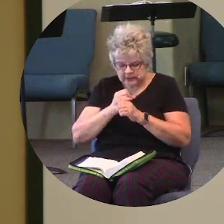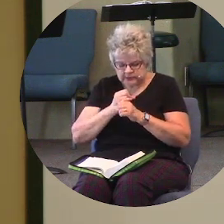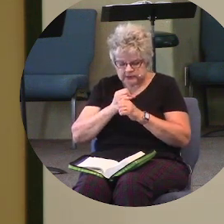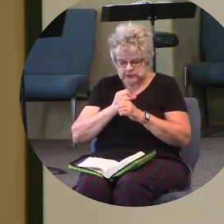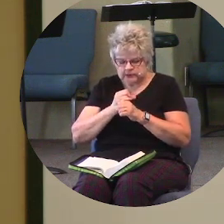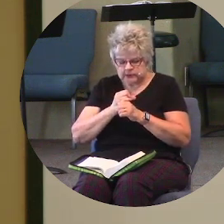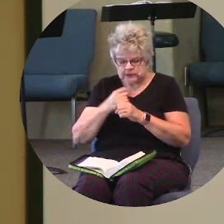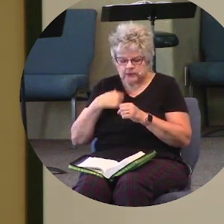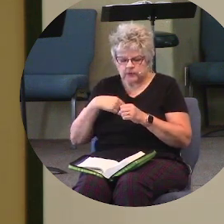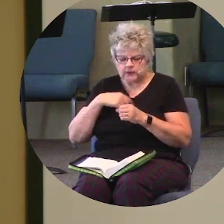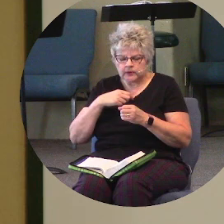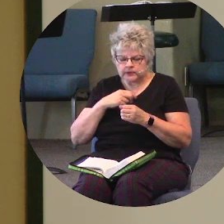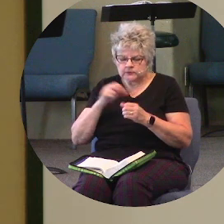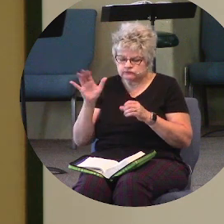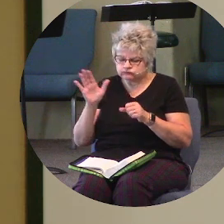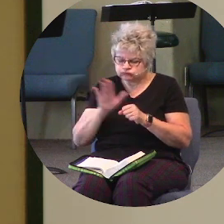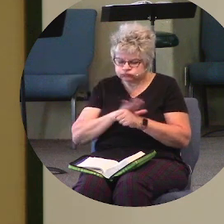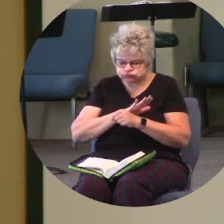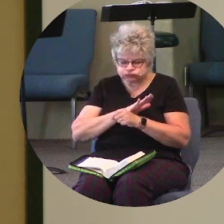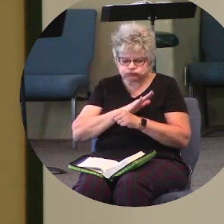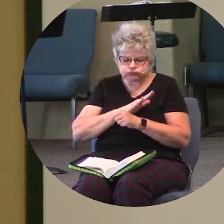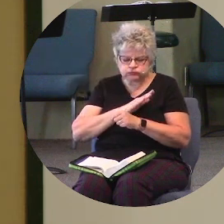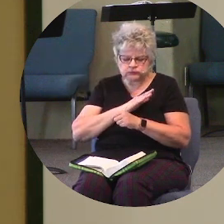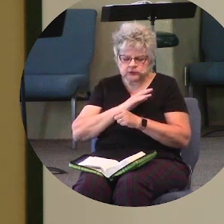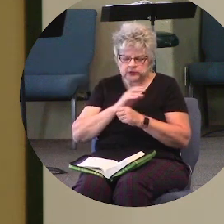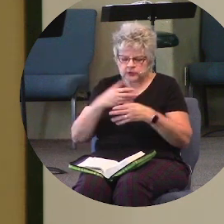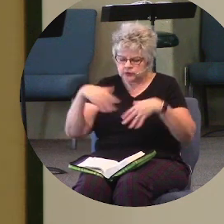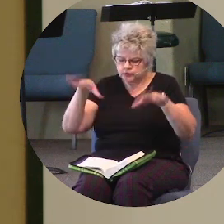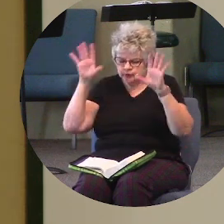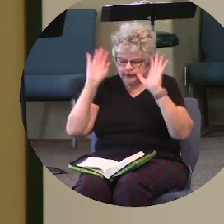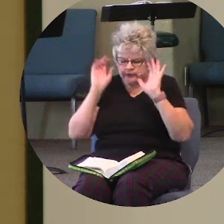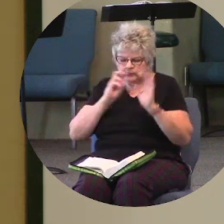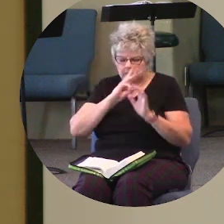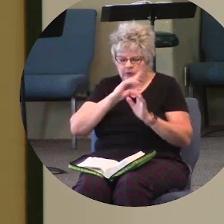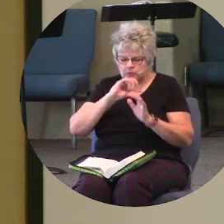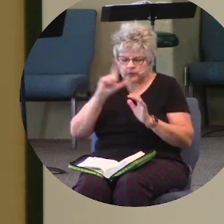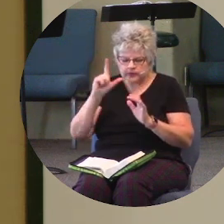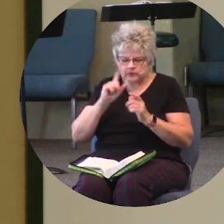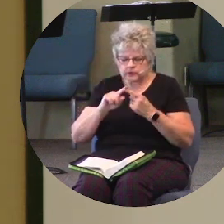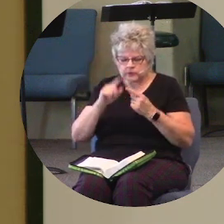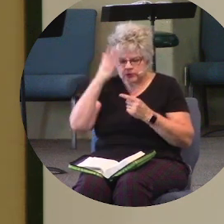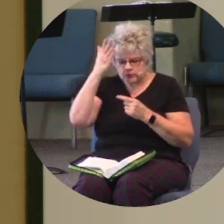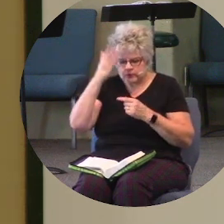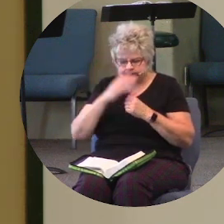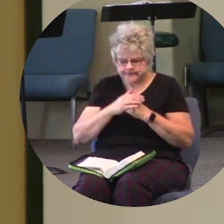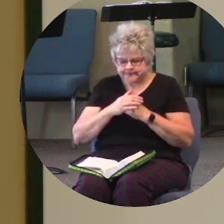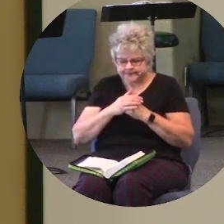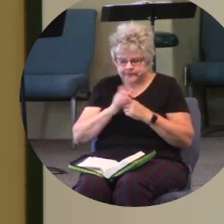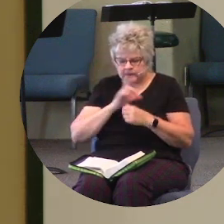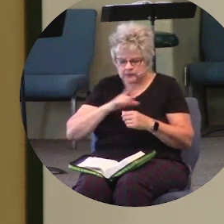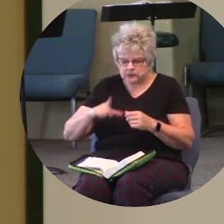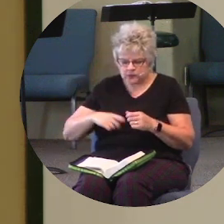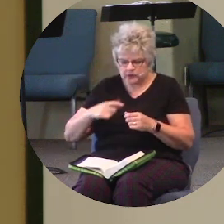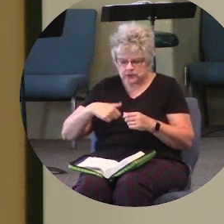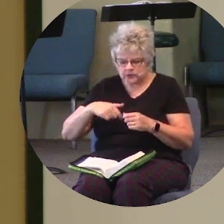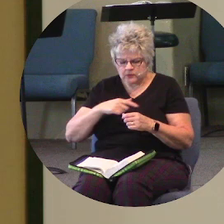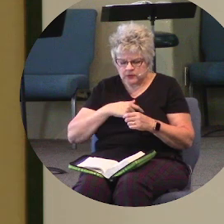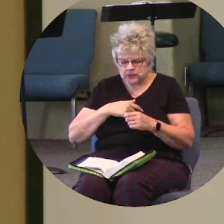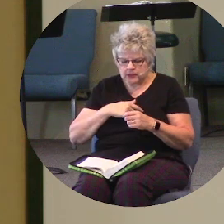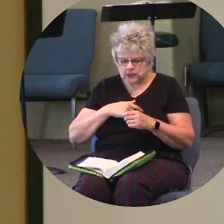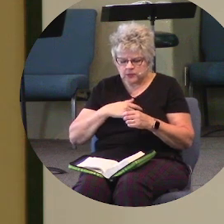wholly and totally, fully surrender our will to you. Lord, that we would